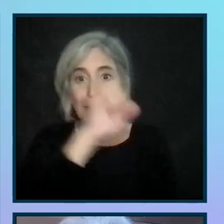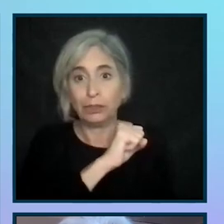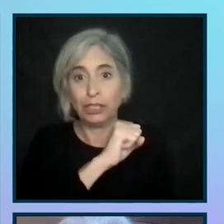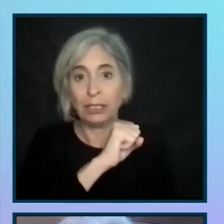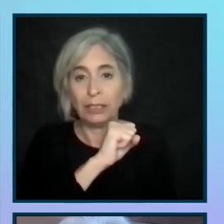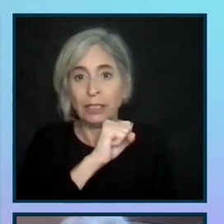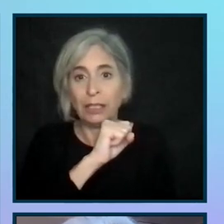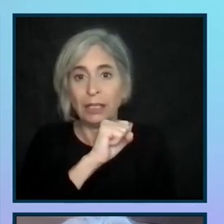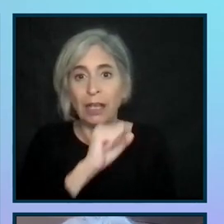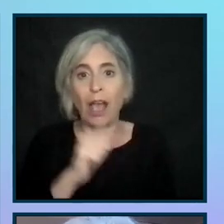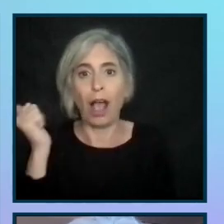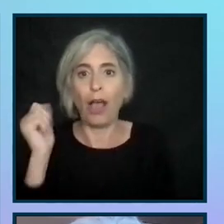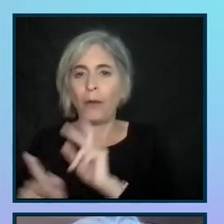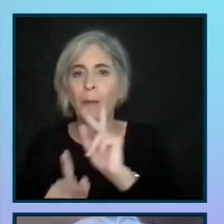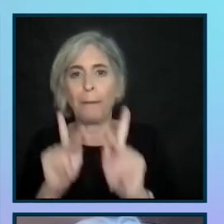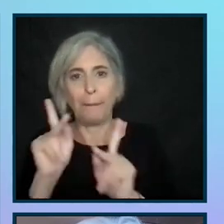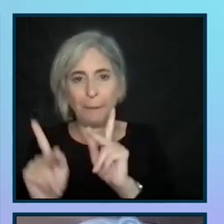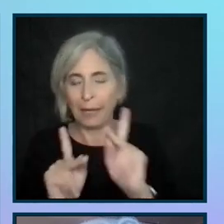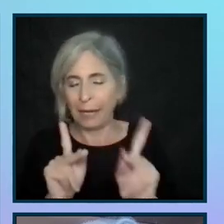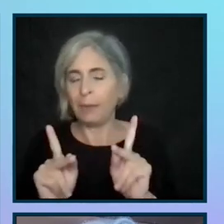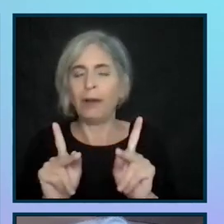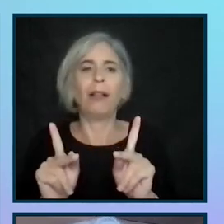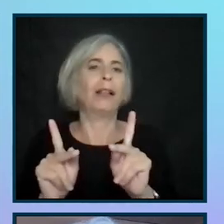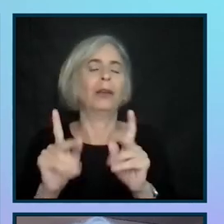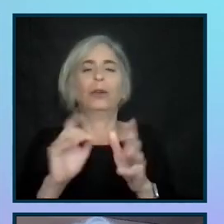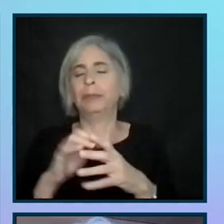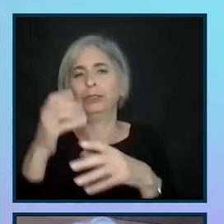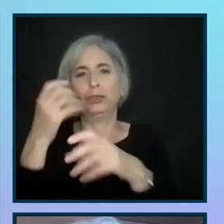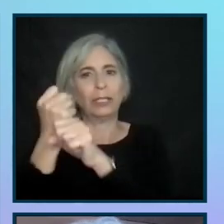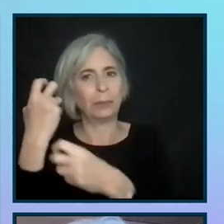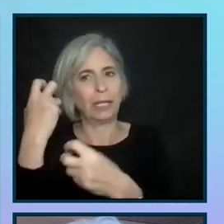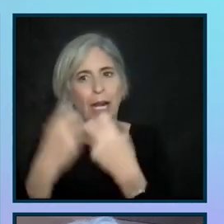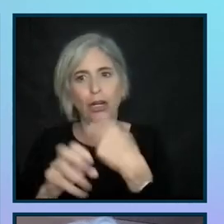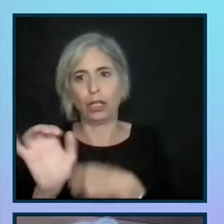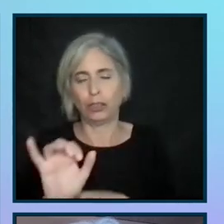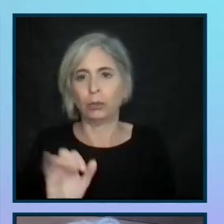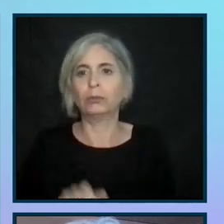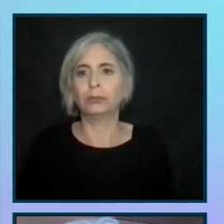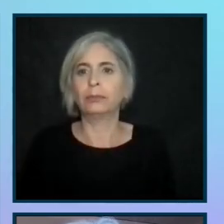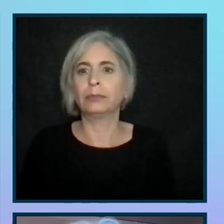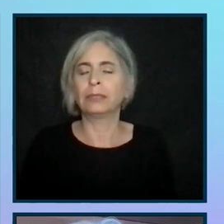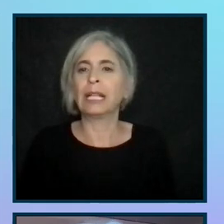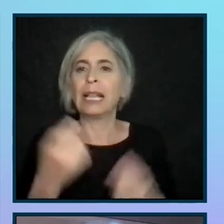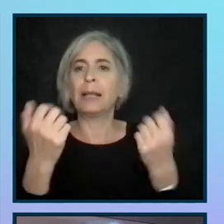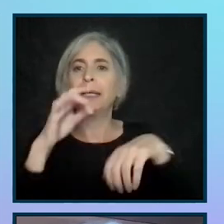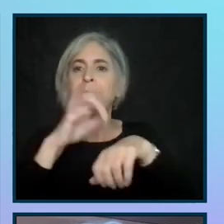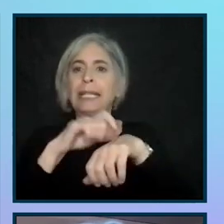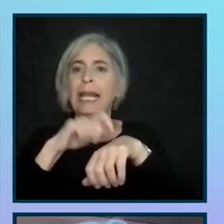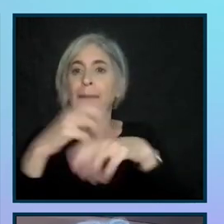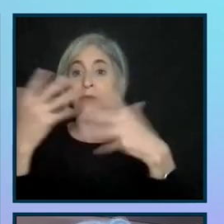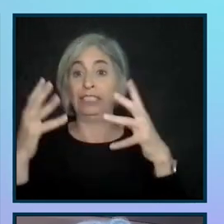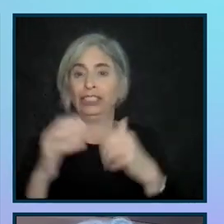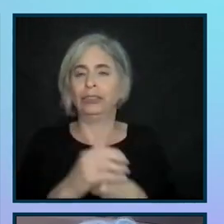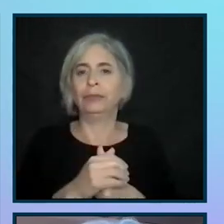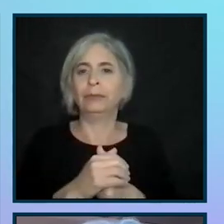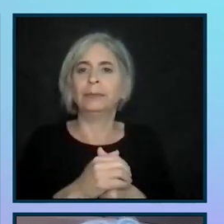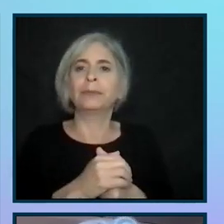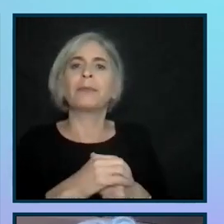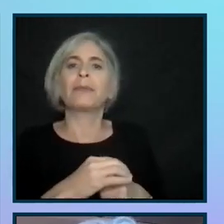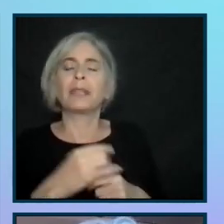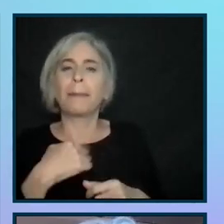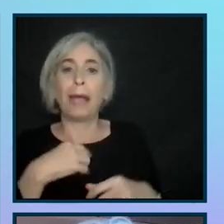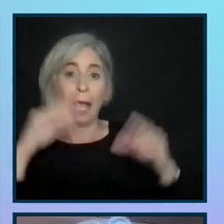other people to be very difficult. That's my experience. So I'm a little over, but I'm still time for questions. I have a picture here of my